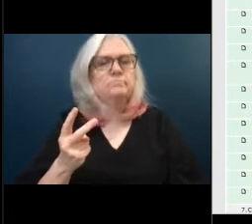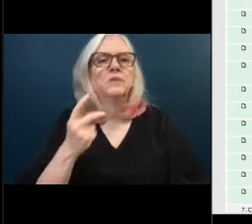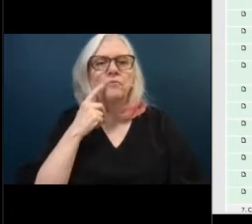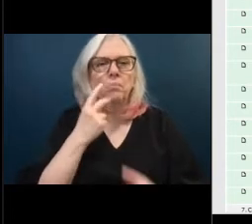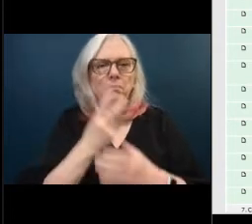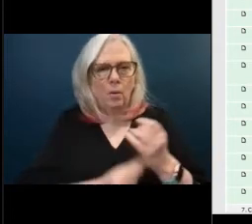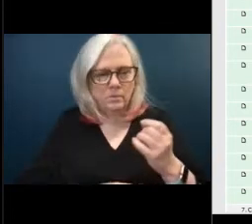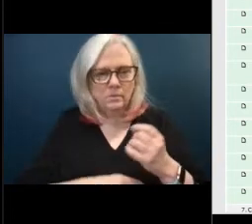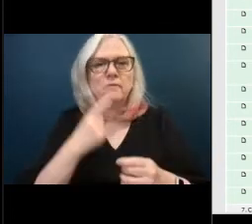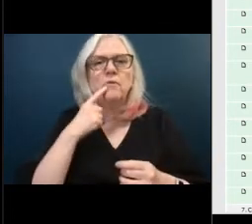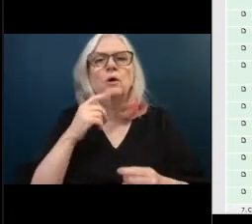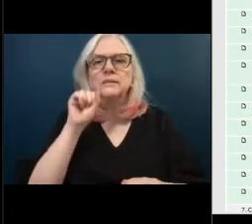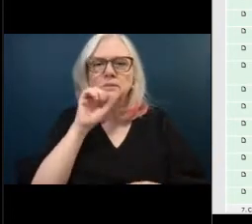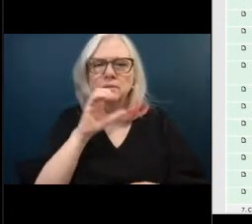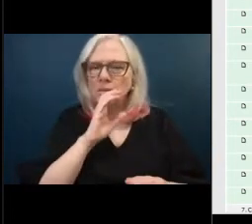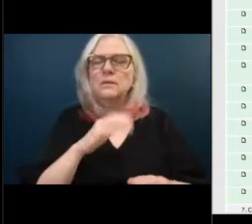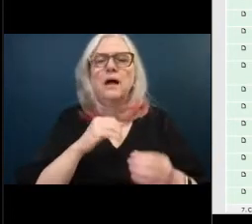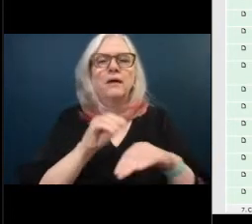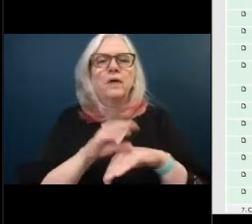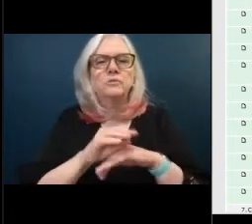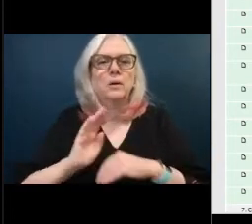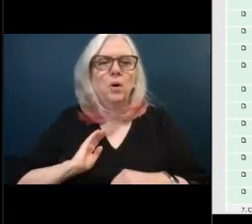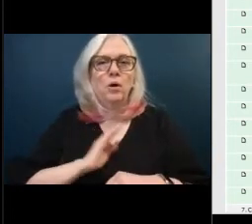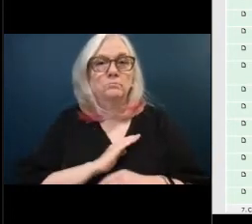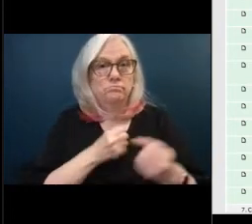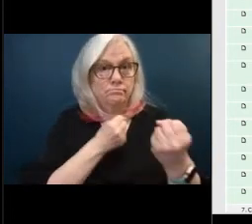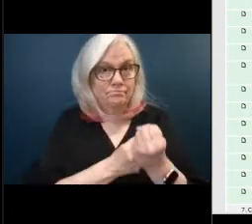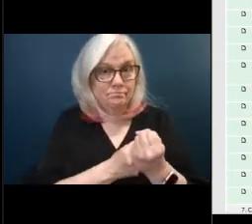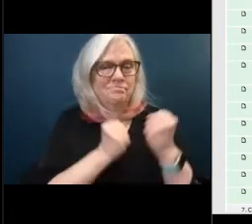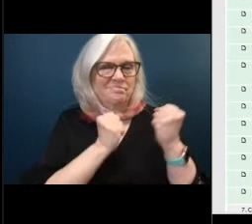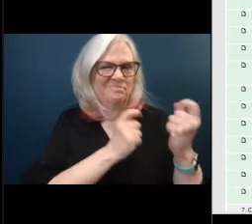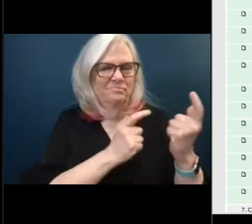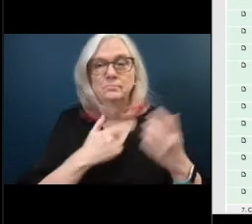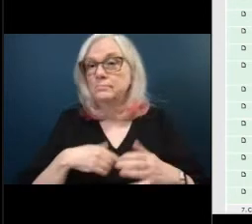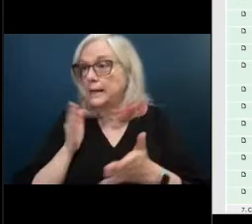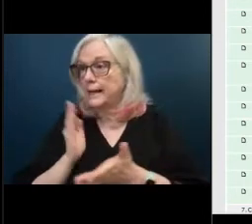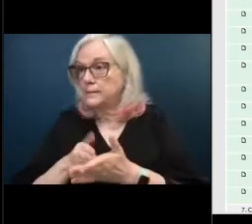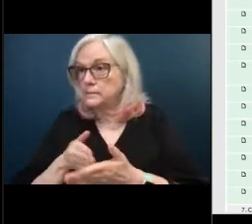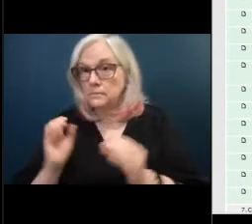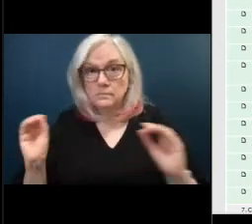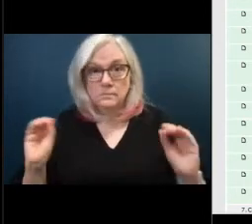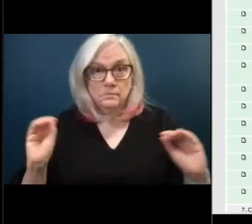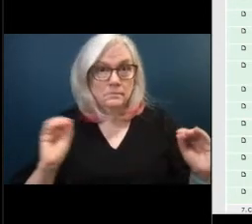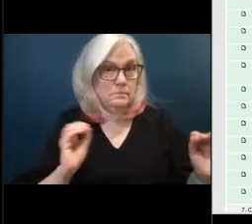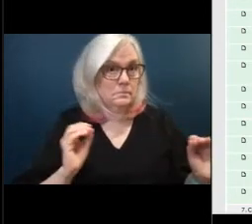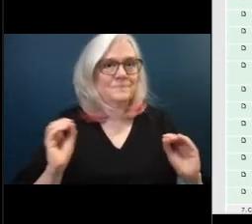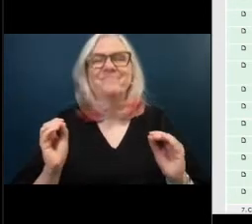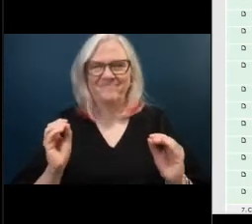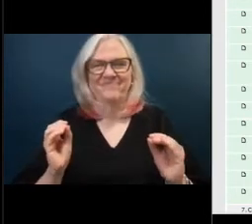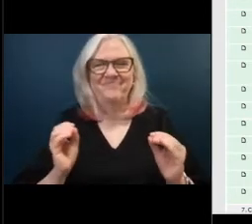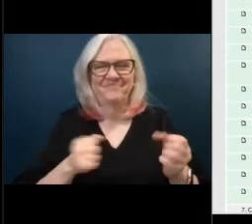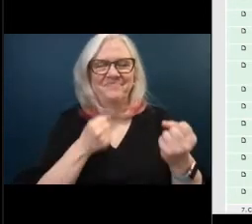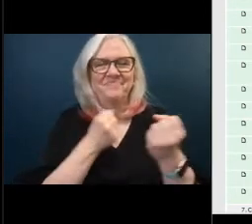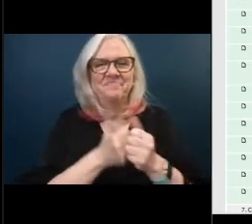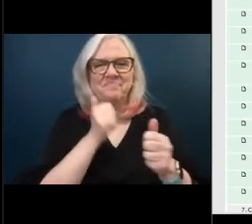of the senior advisory board all those in favor say aye aye aye all those opposed the eyes have it the motion